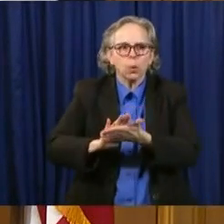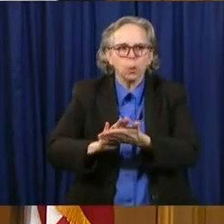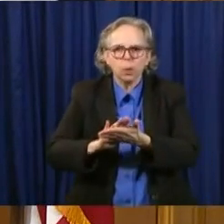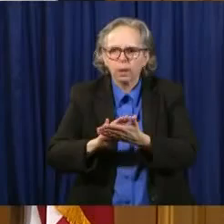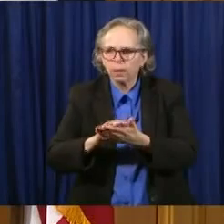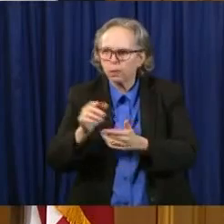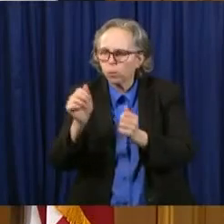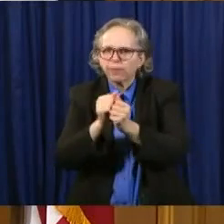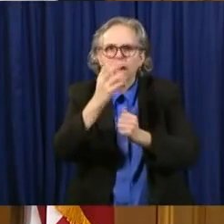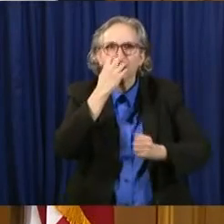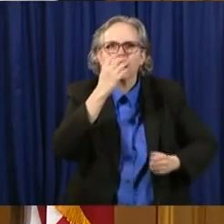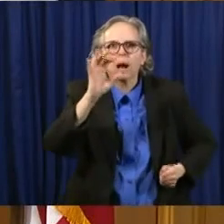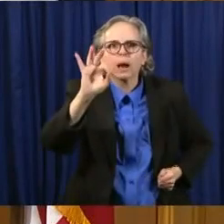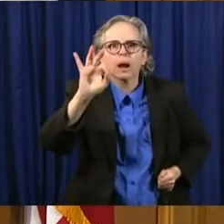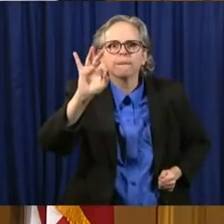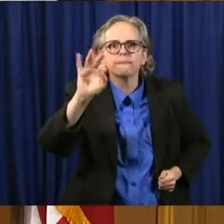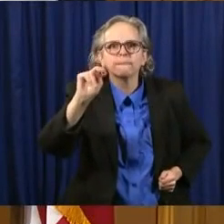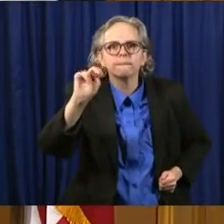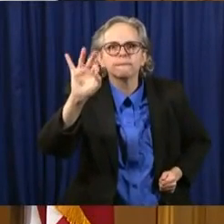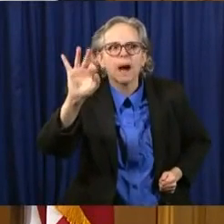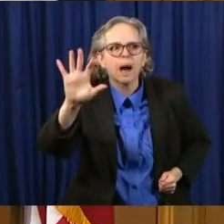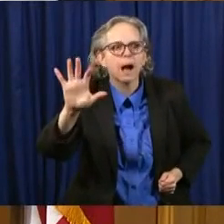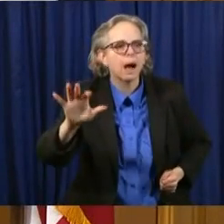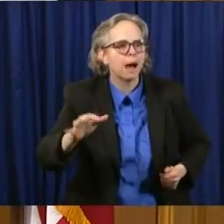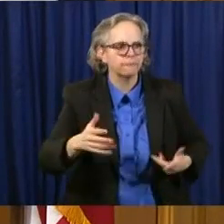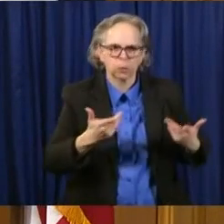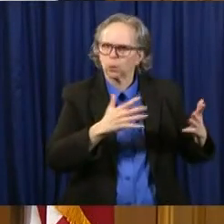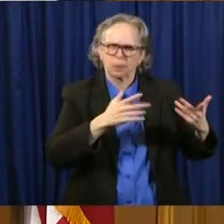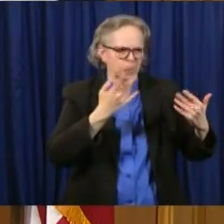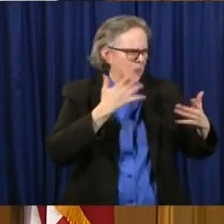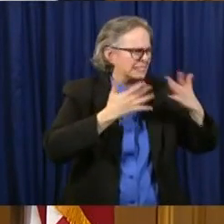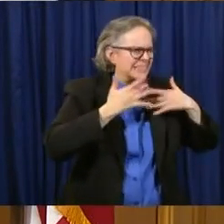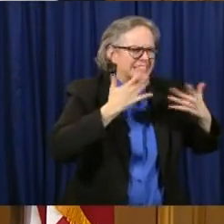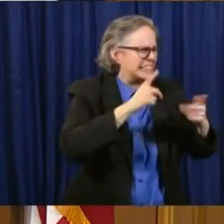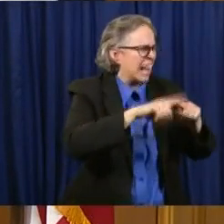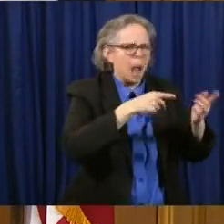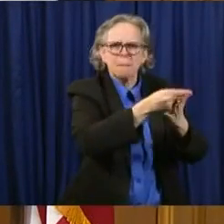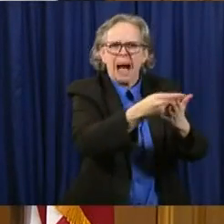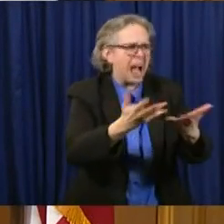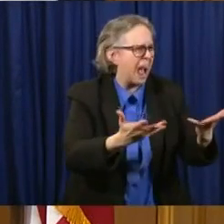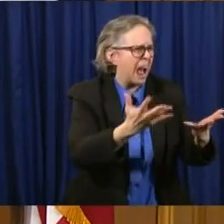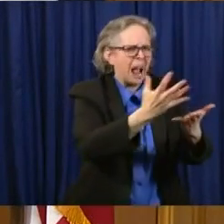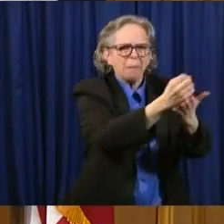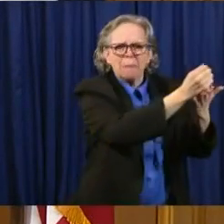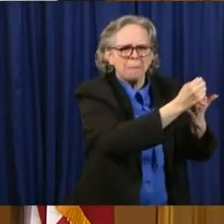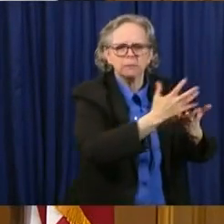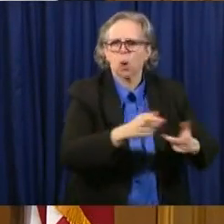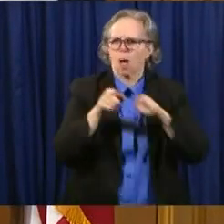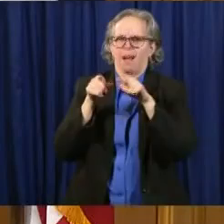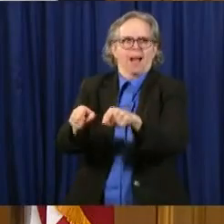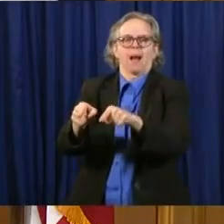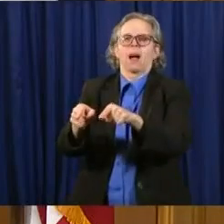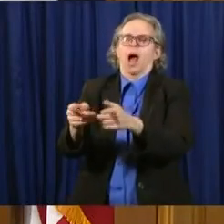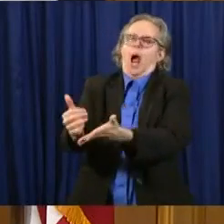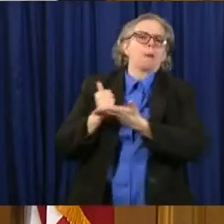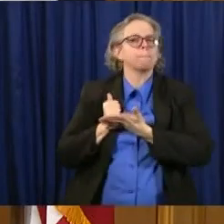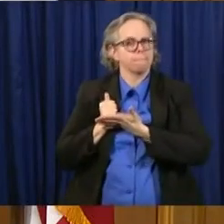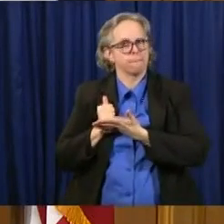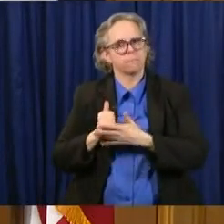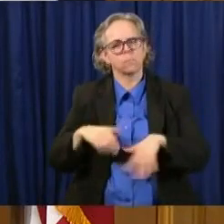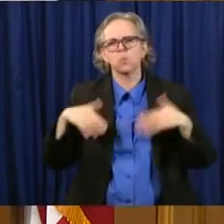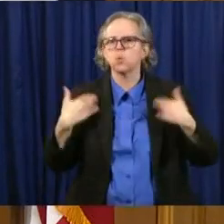unfortunately, to be in short supply. So it's a real multiplier effect. I want to share another